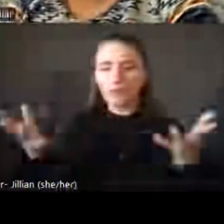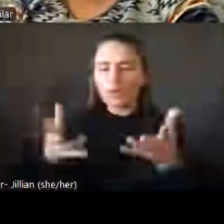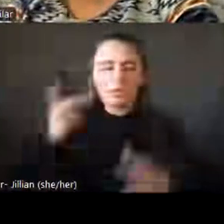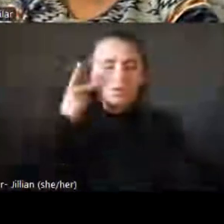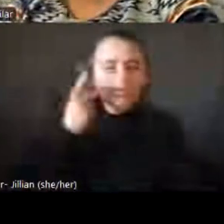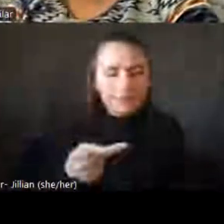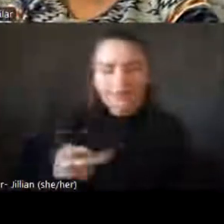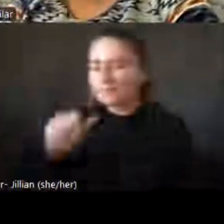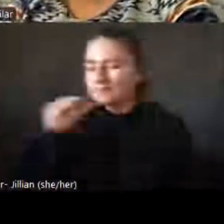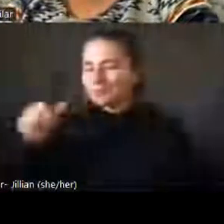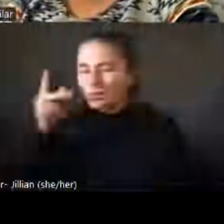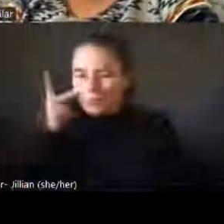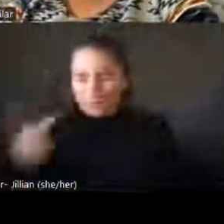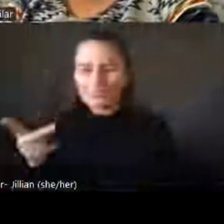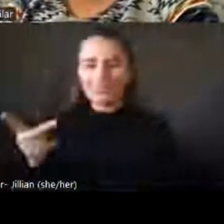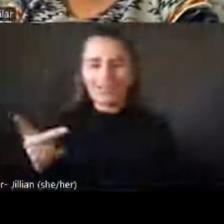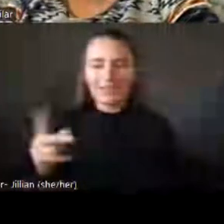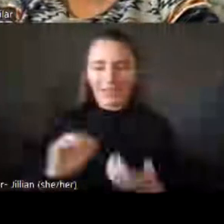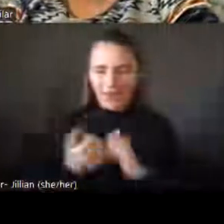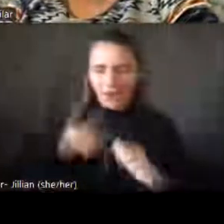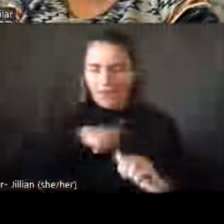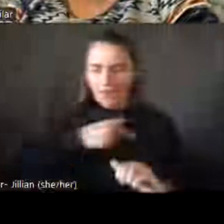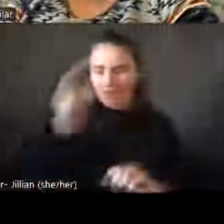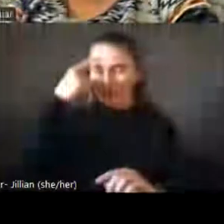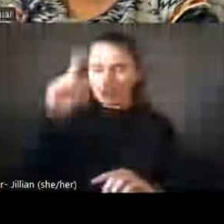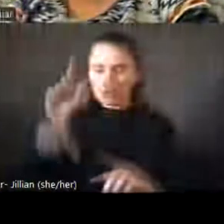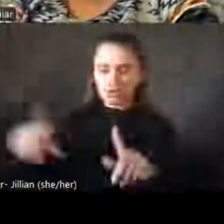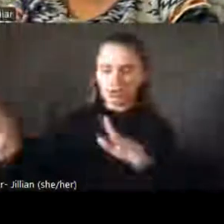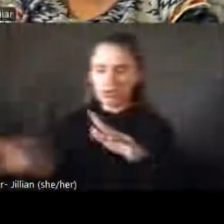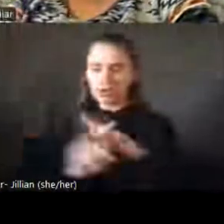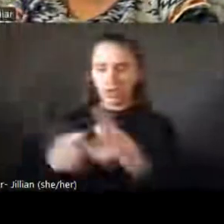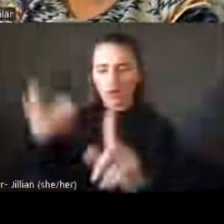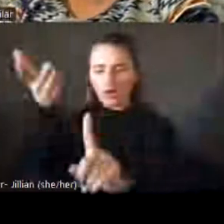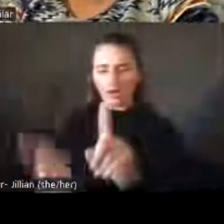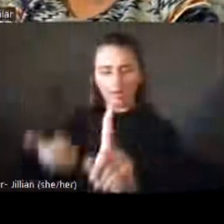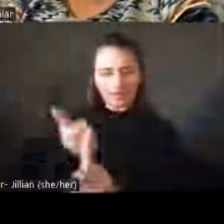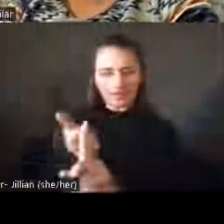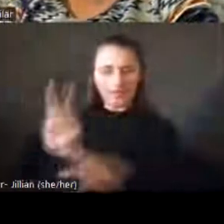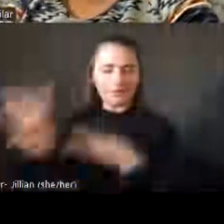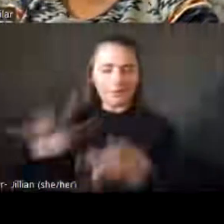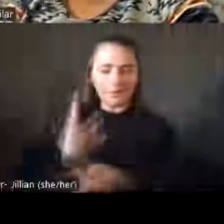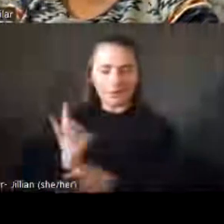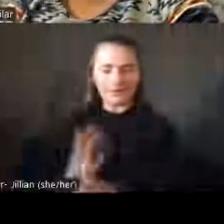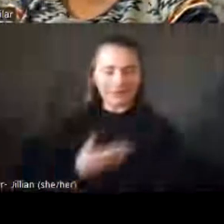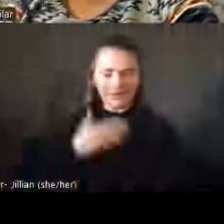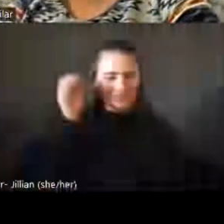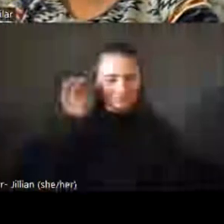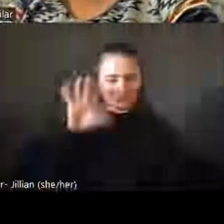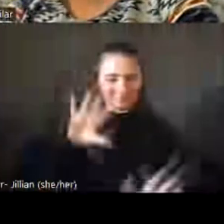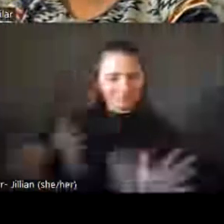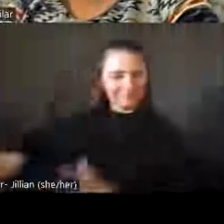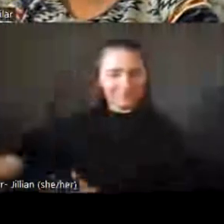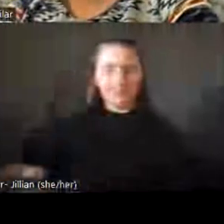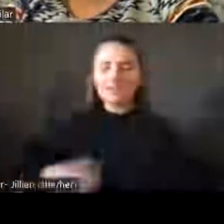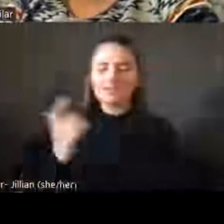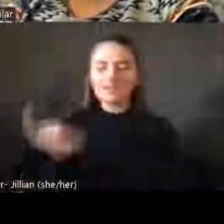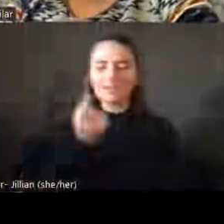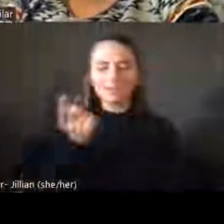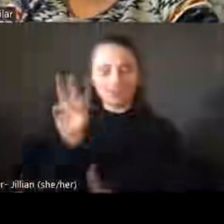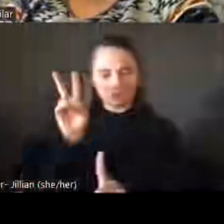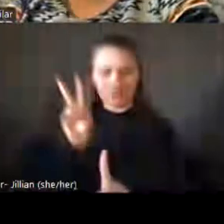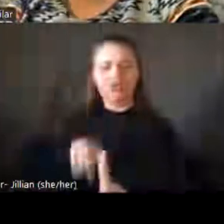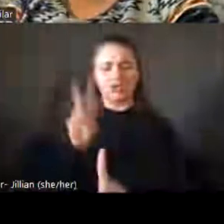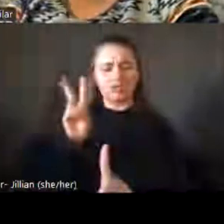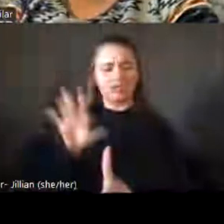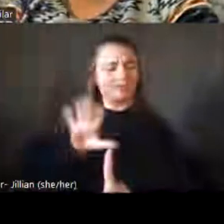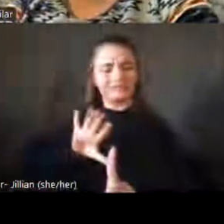don't see or how we think they should show up in the world. And so going from one who was very judgmental to one who